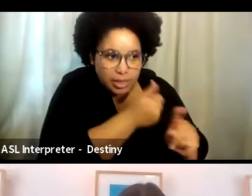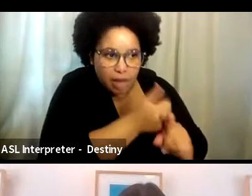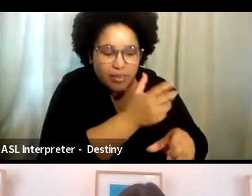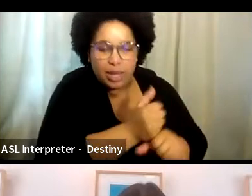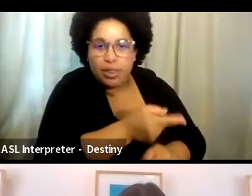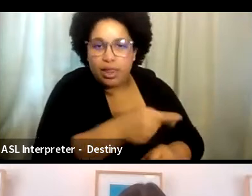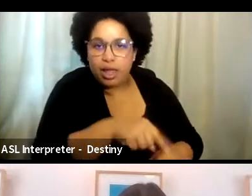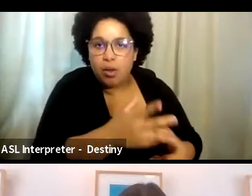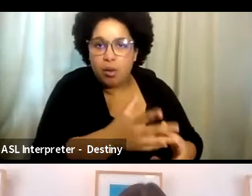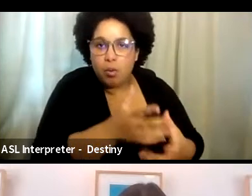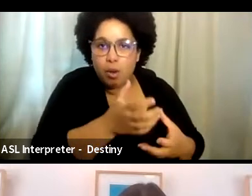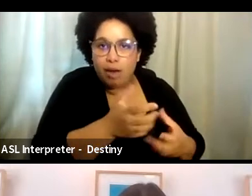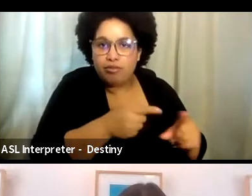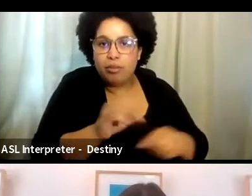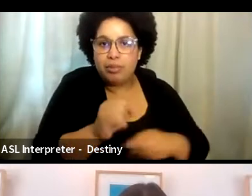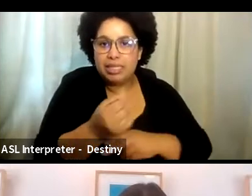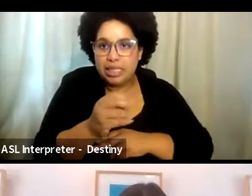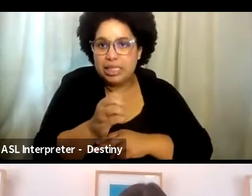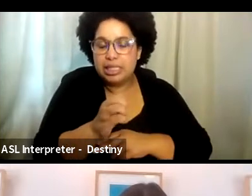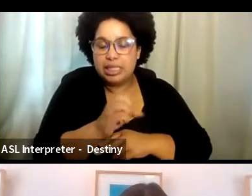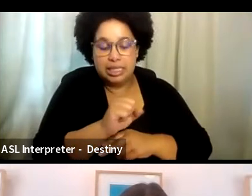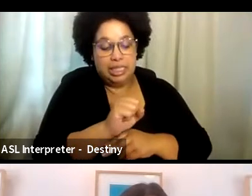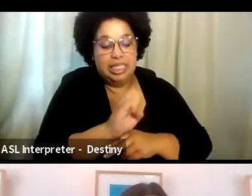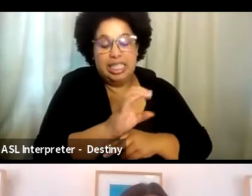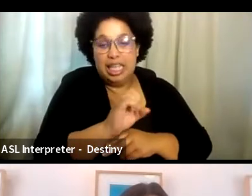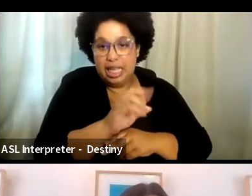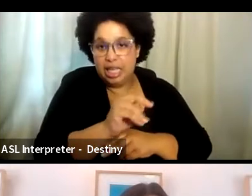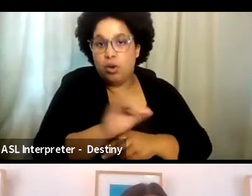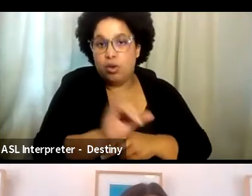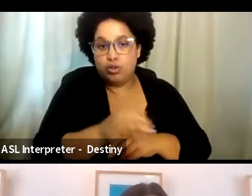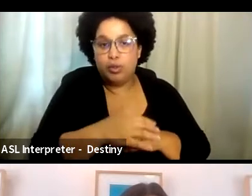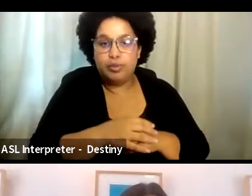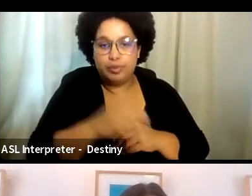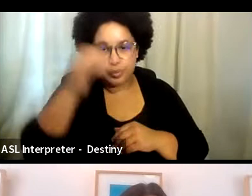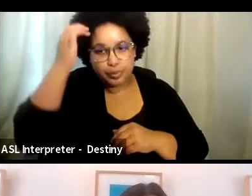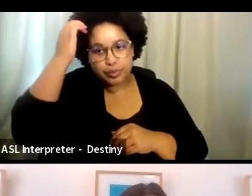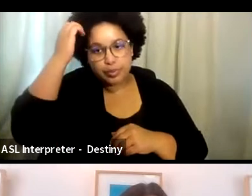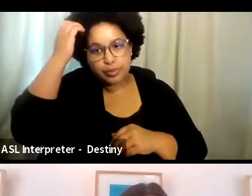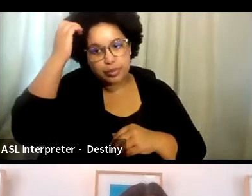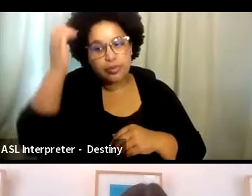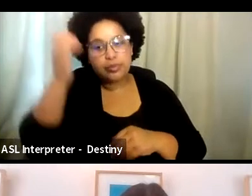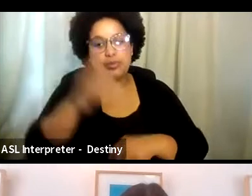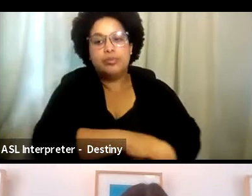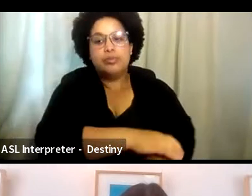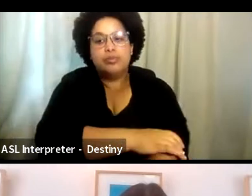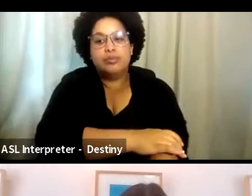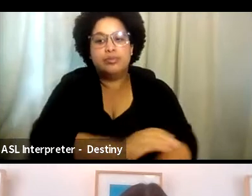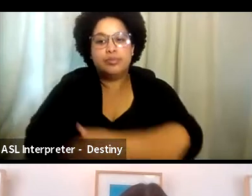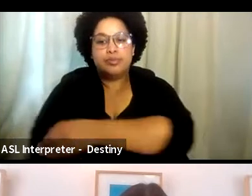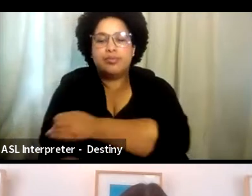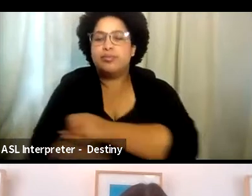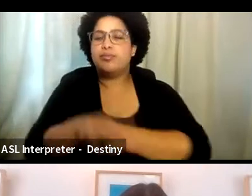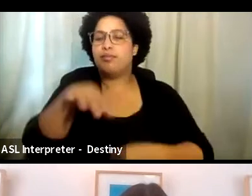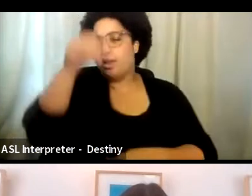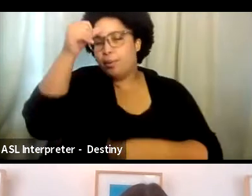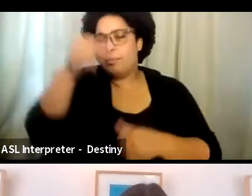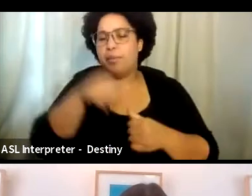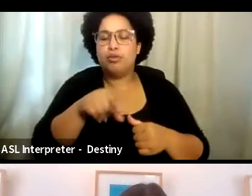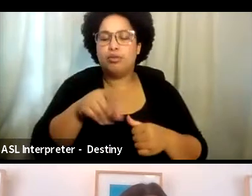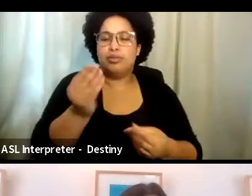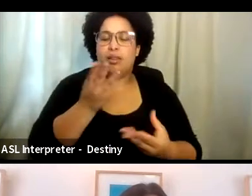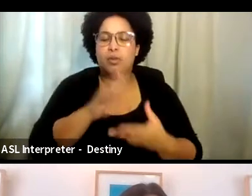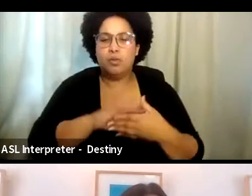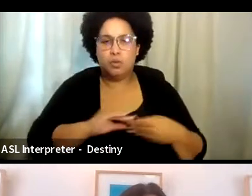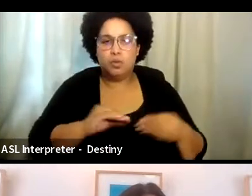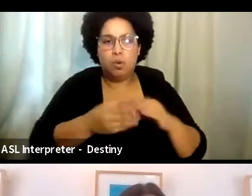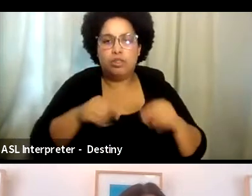um, from a scene as well. Thank you. I remember your telling the story, one of you